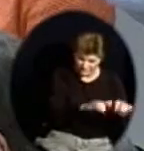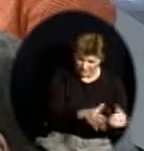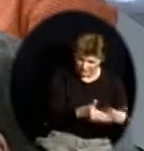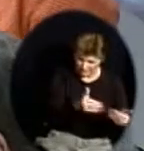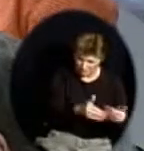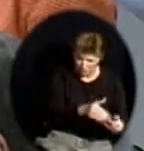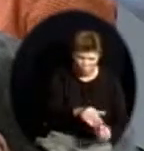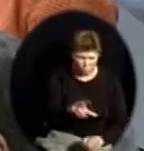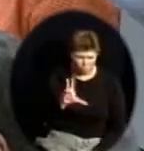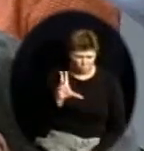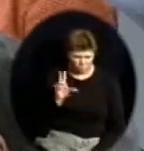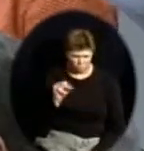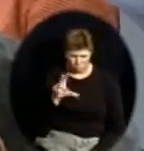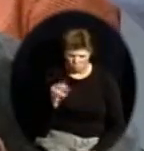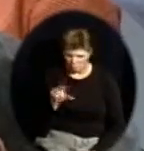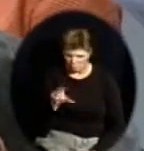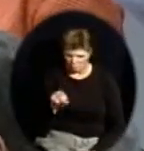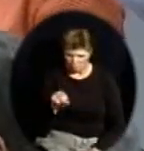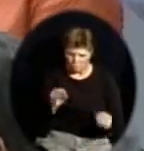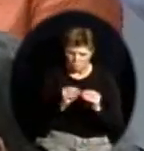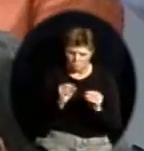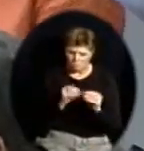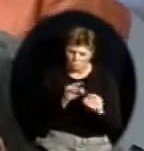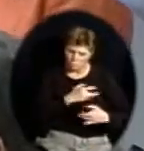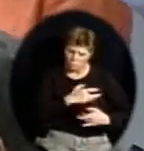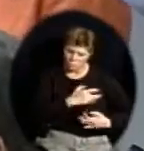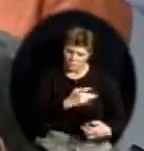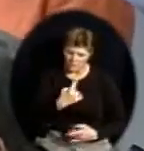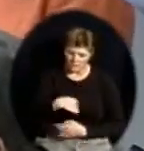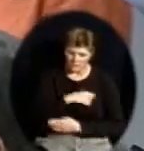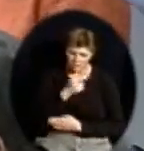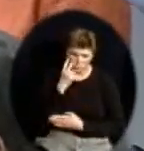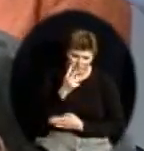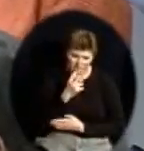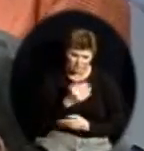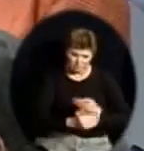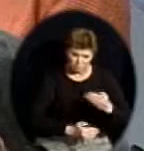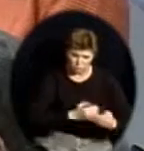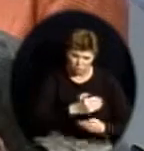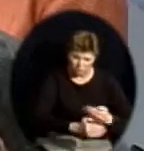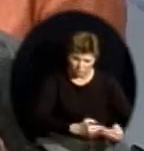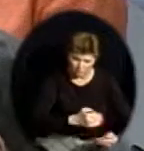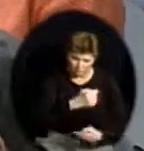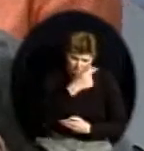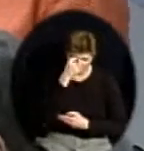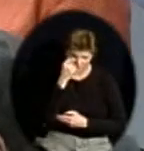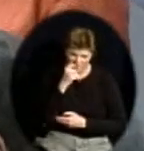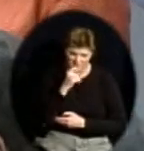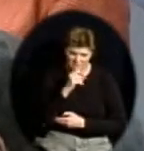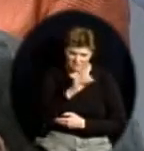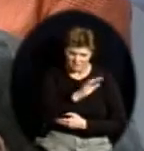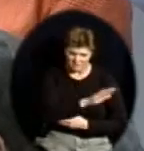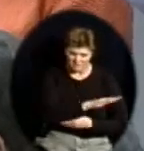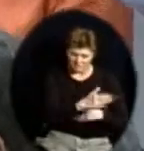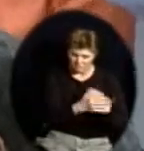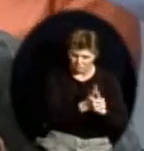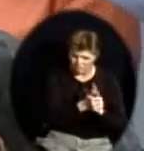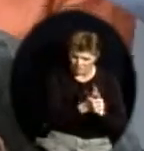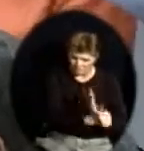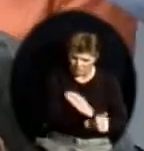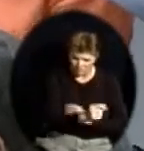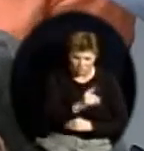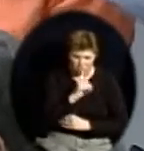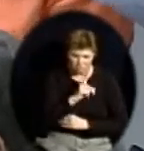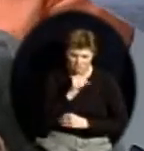Is it more likely that we're going to see progress because they're discreet skills? Absolutely. Is it a more appropriate assessment for a student with